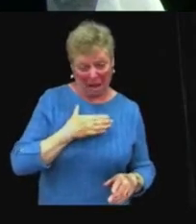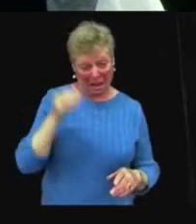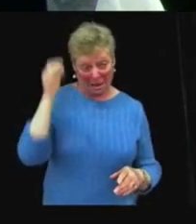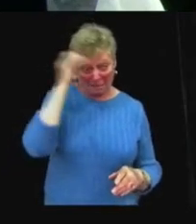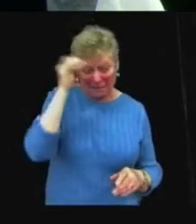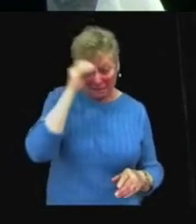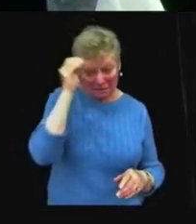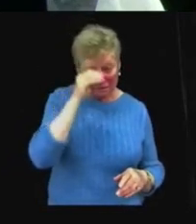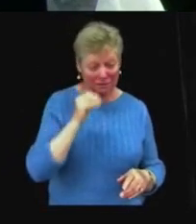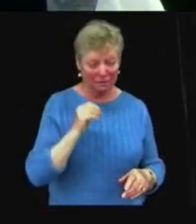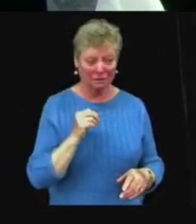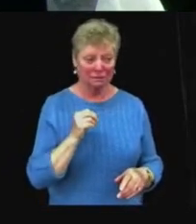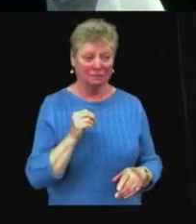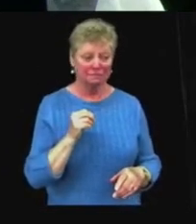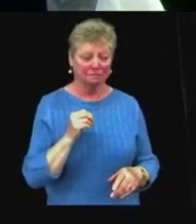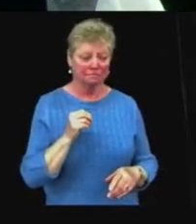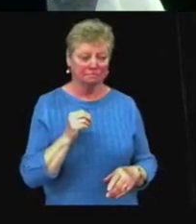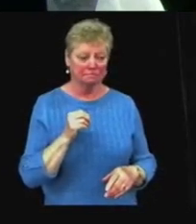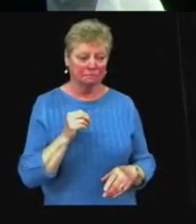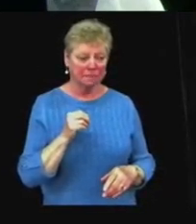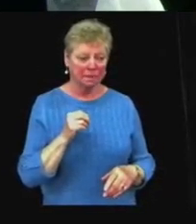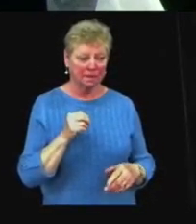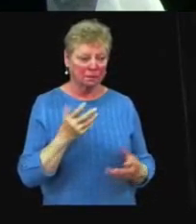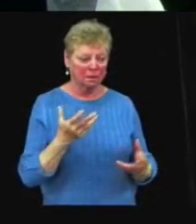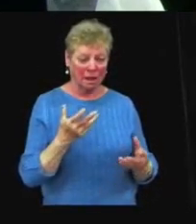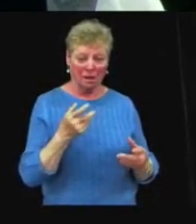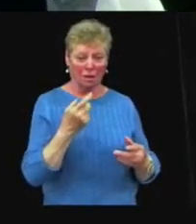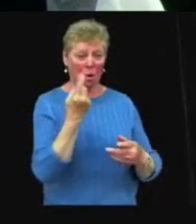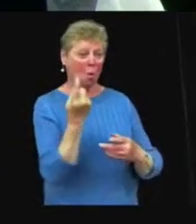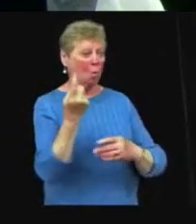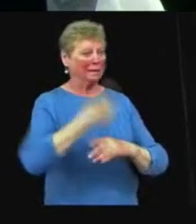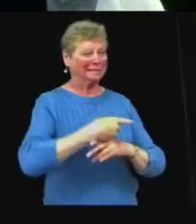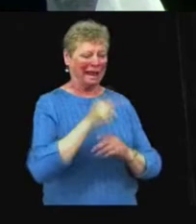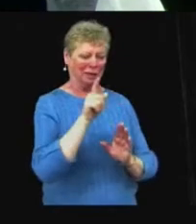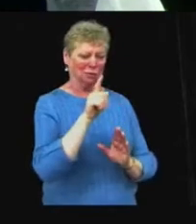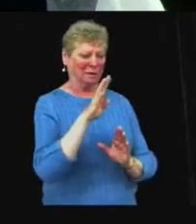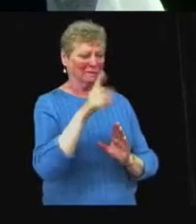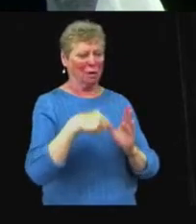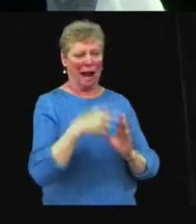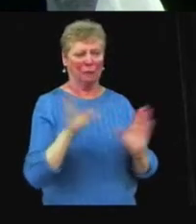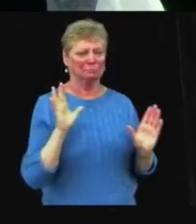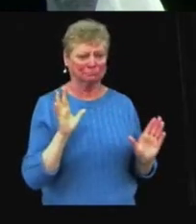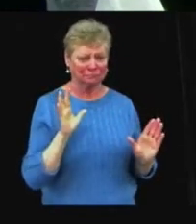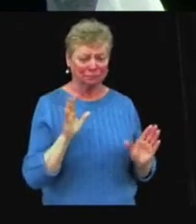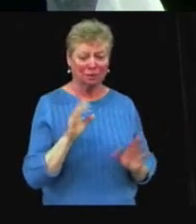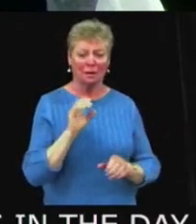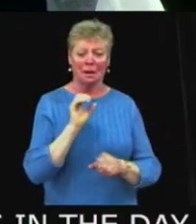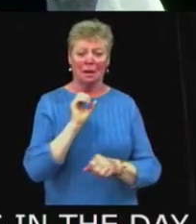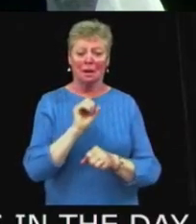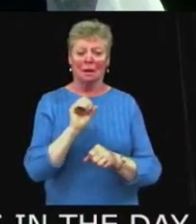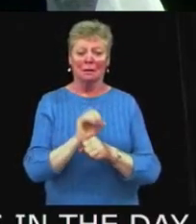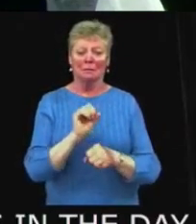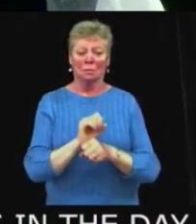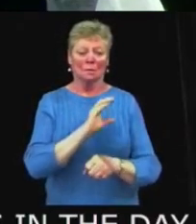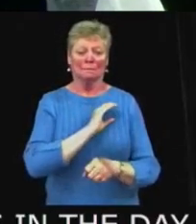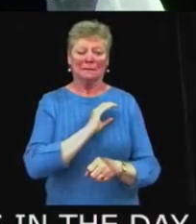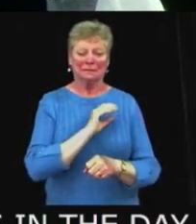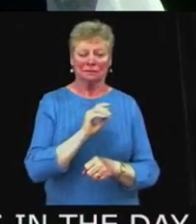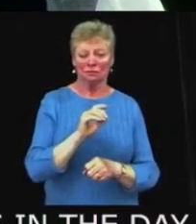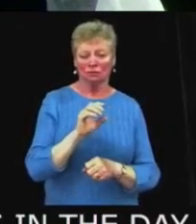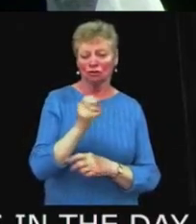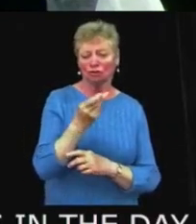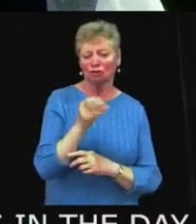the time, there's only so many hours in a day, only so many hours in a shift for a police officer. And we're spending it